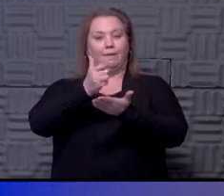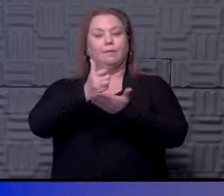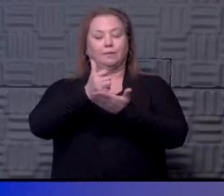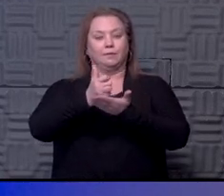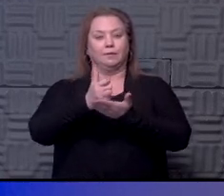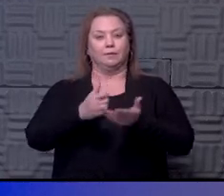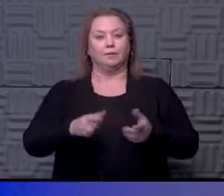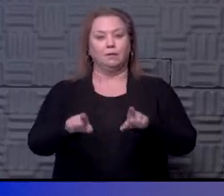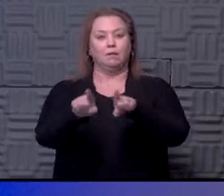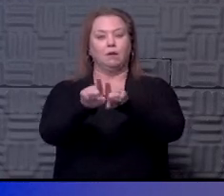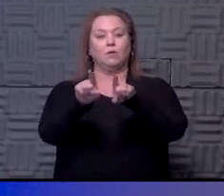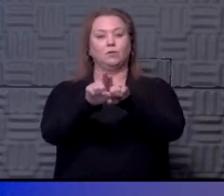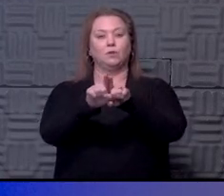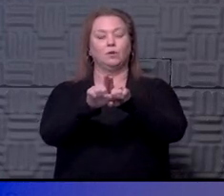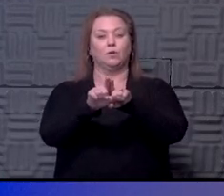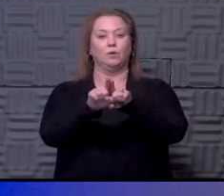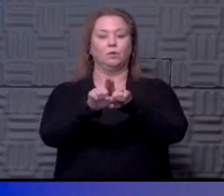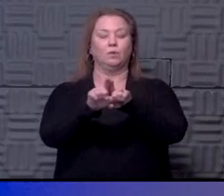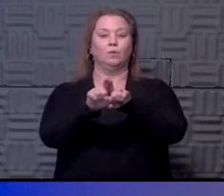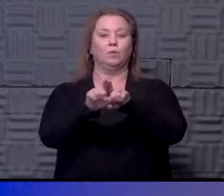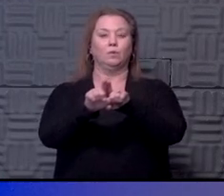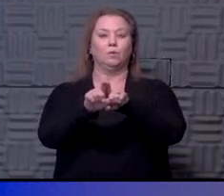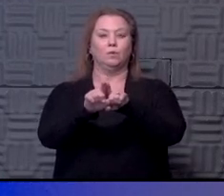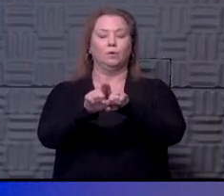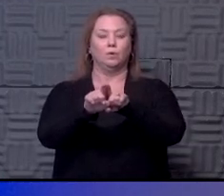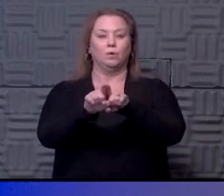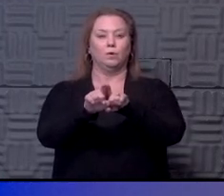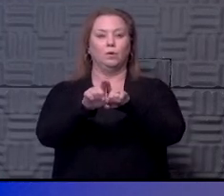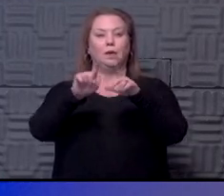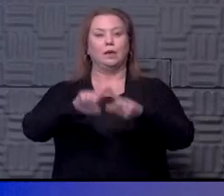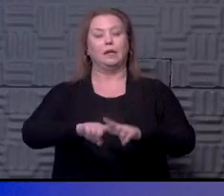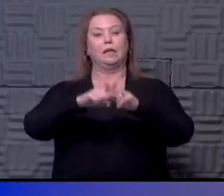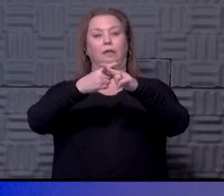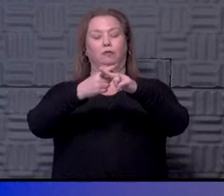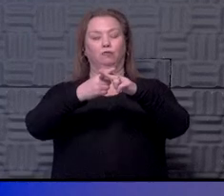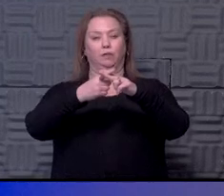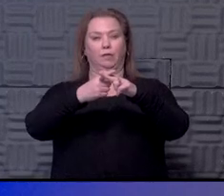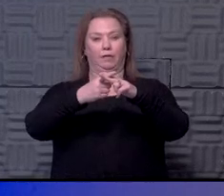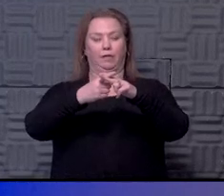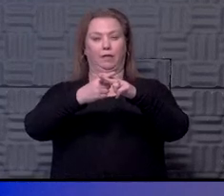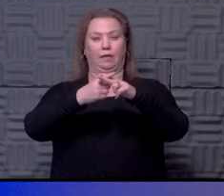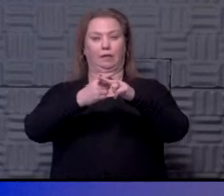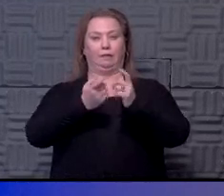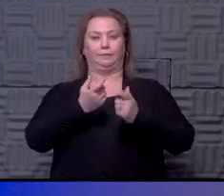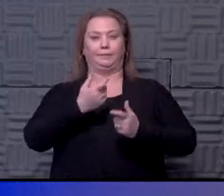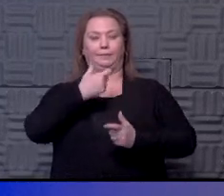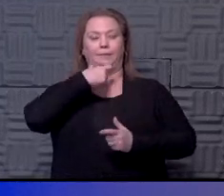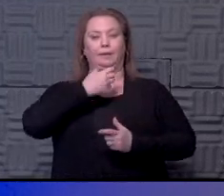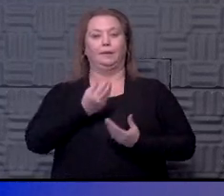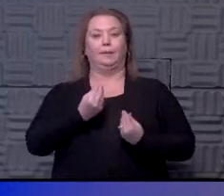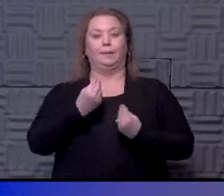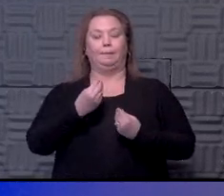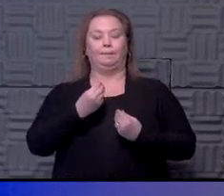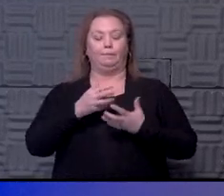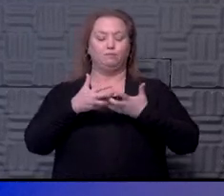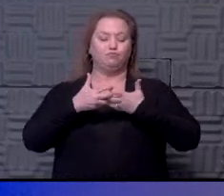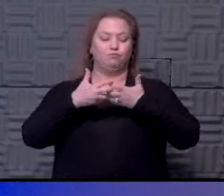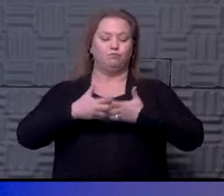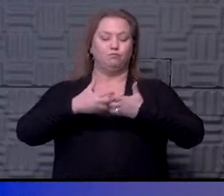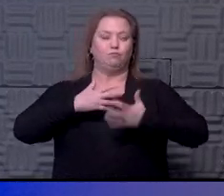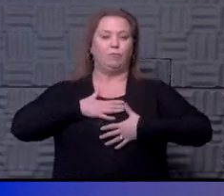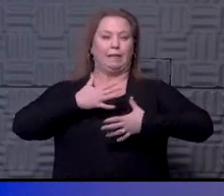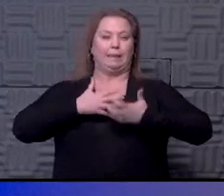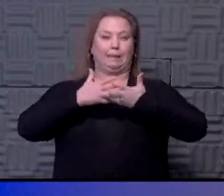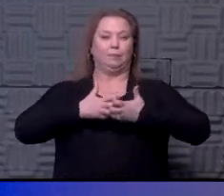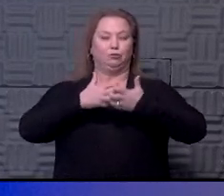But also I think one of the things is also initially there was a big push to intubate people as soon as possible, get them on the ventilator as soon as